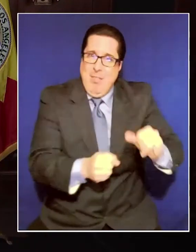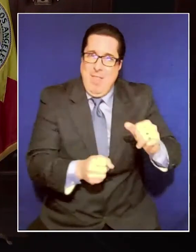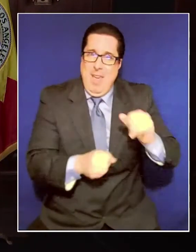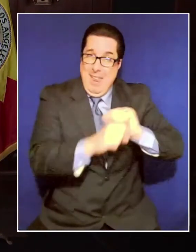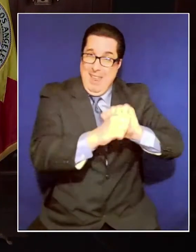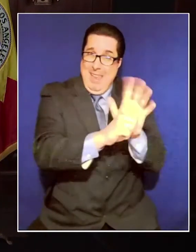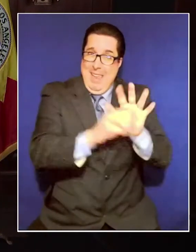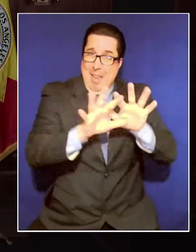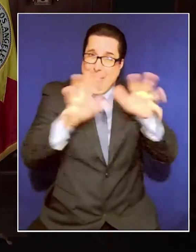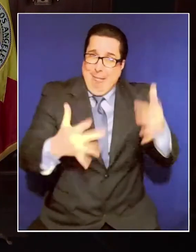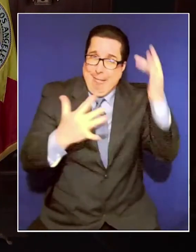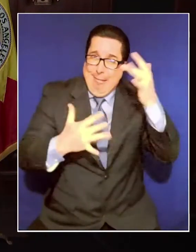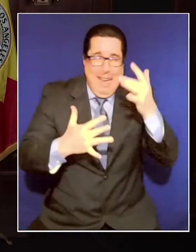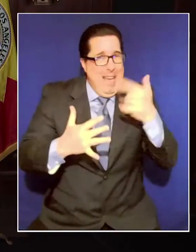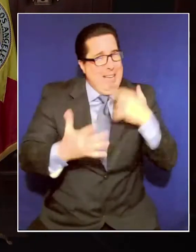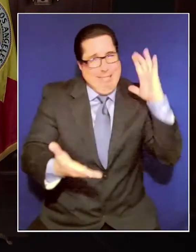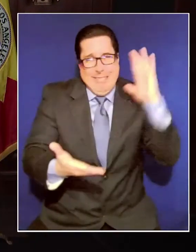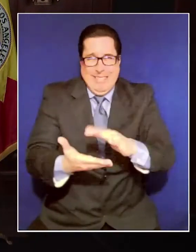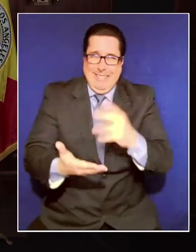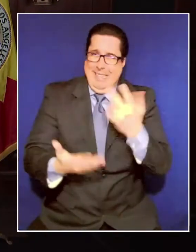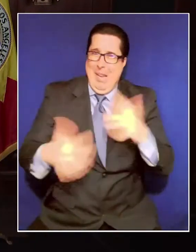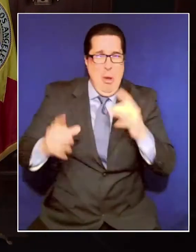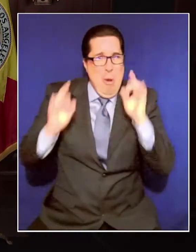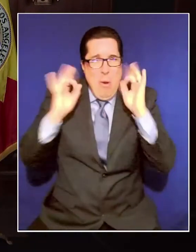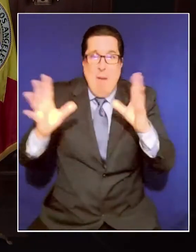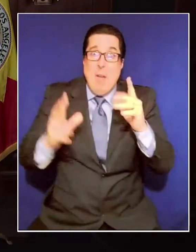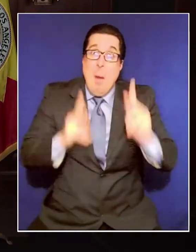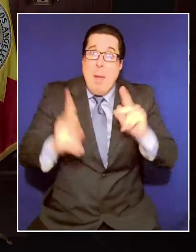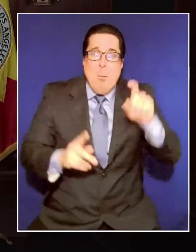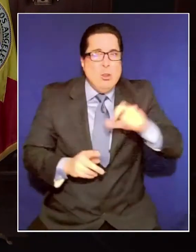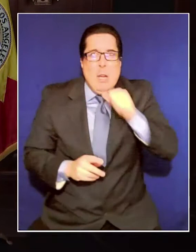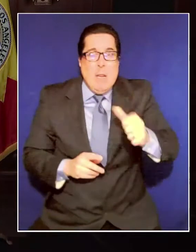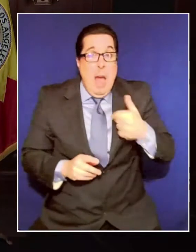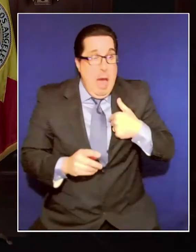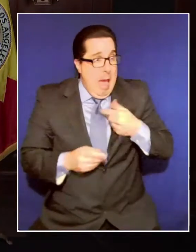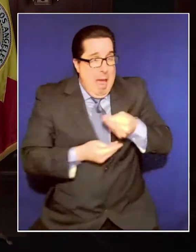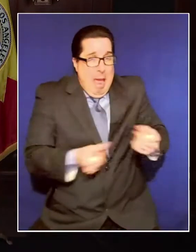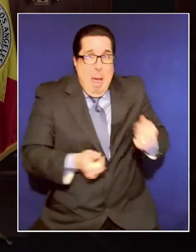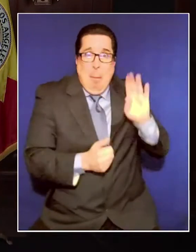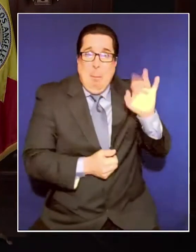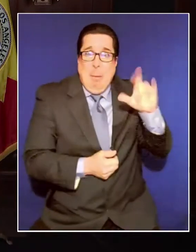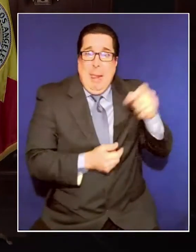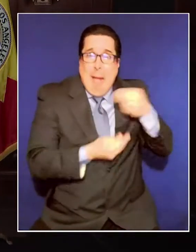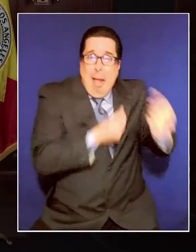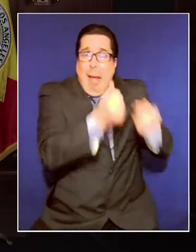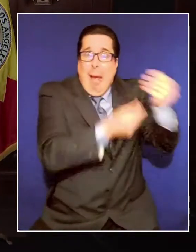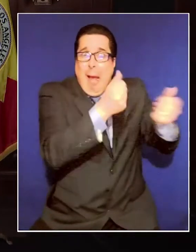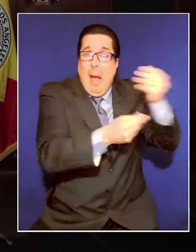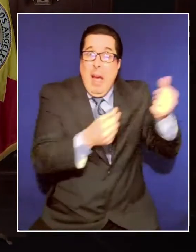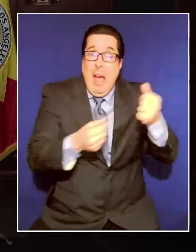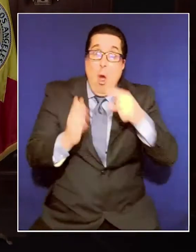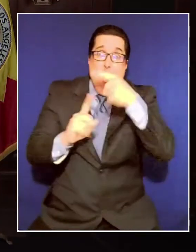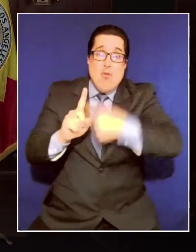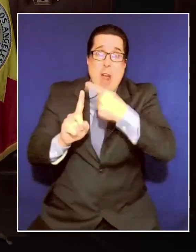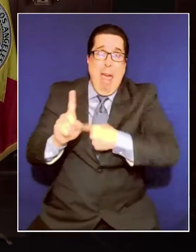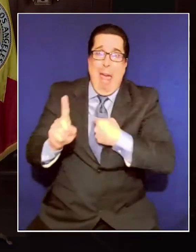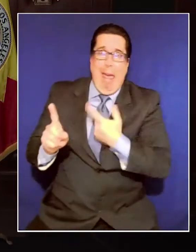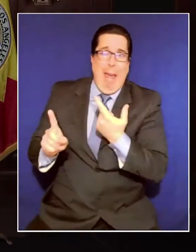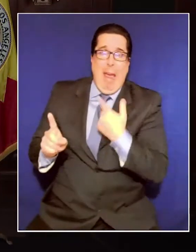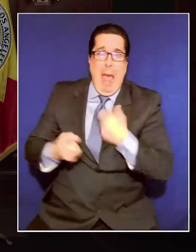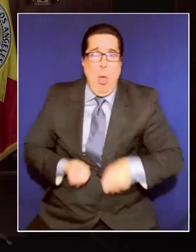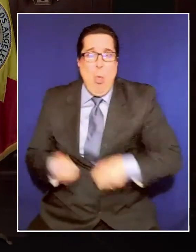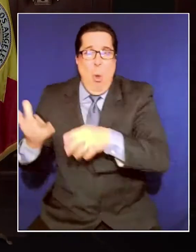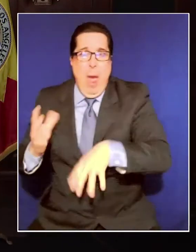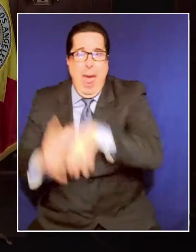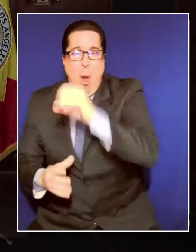that nobody has to choose between working to pay their bills and quarantining to stop the spread of COVID-19. And that's why, at the beginning